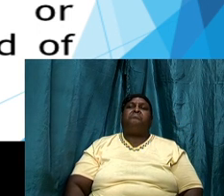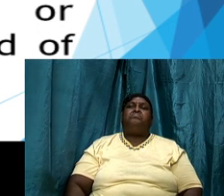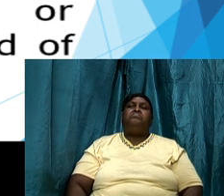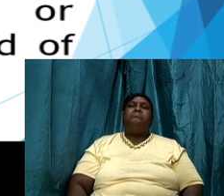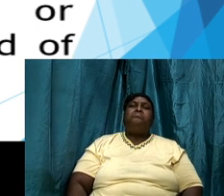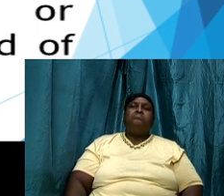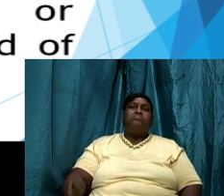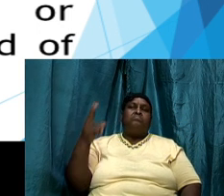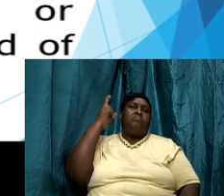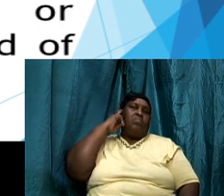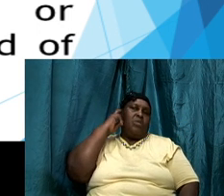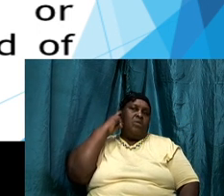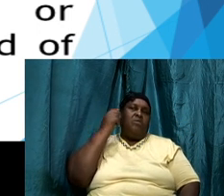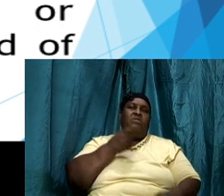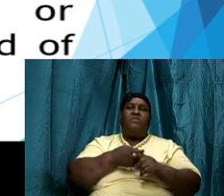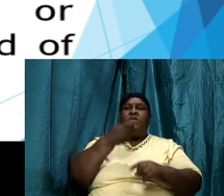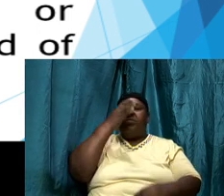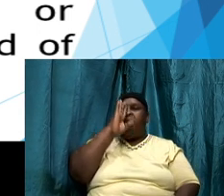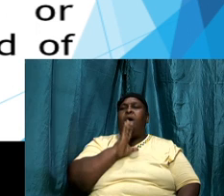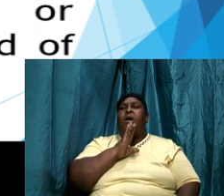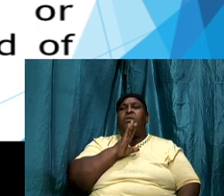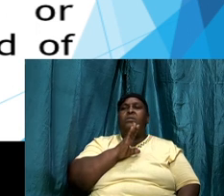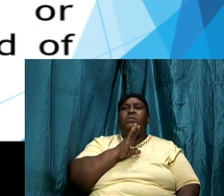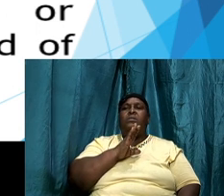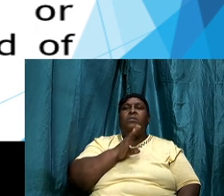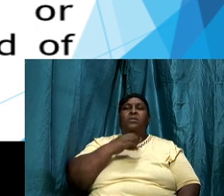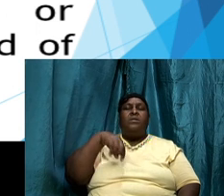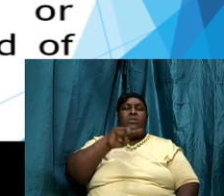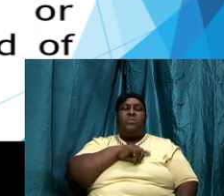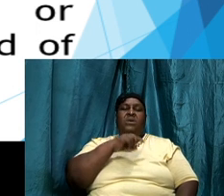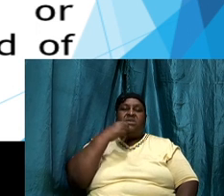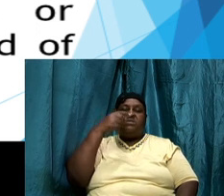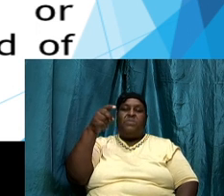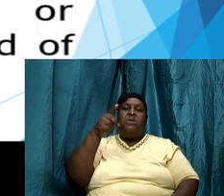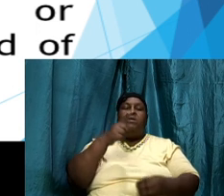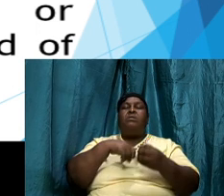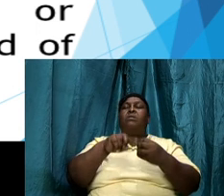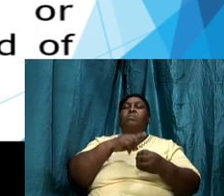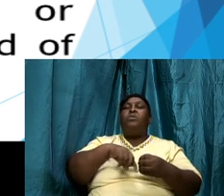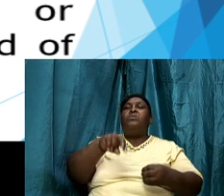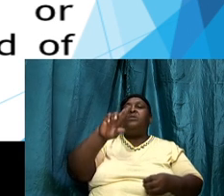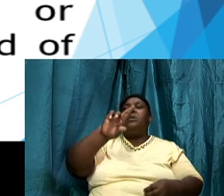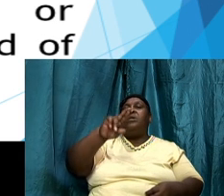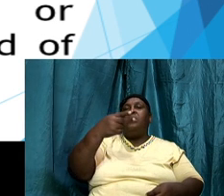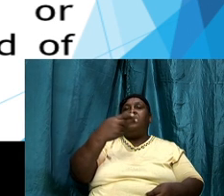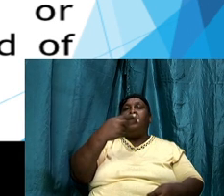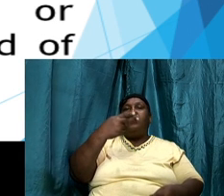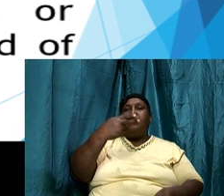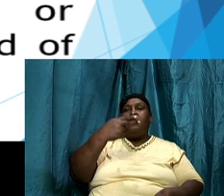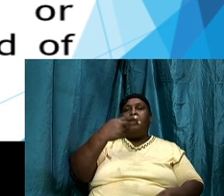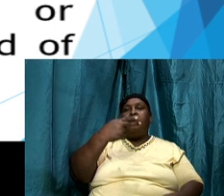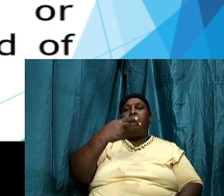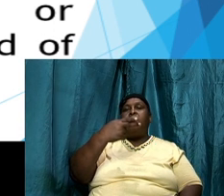hearing from God you know we spoke about the rima word the rima that word